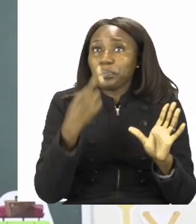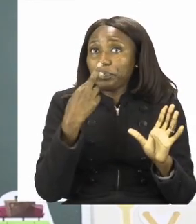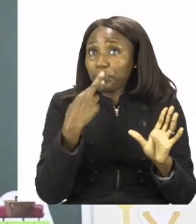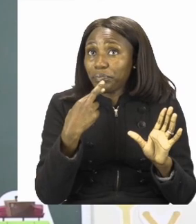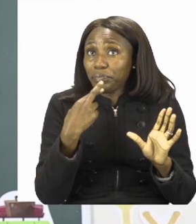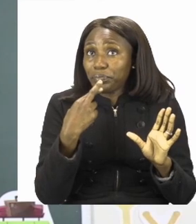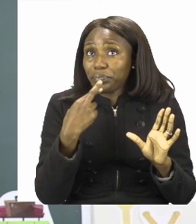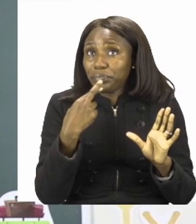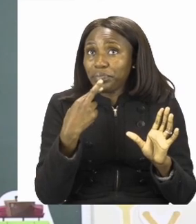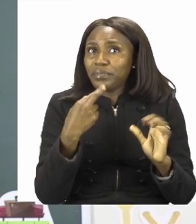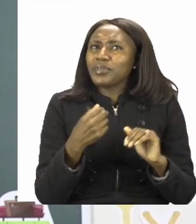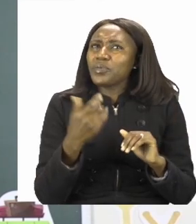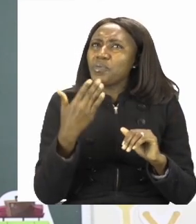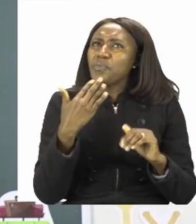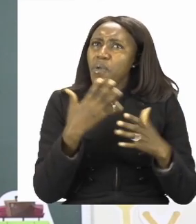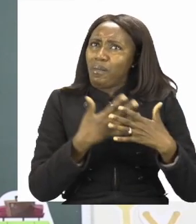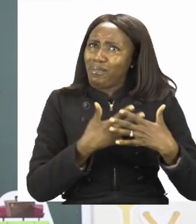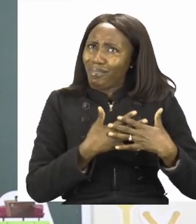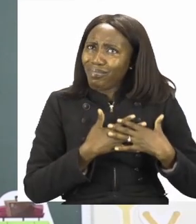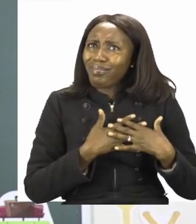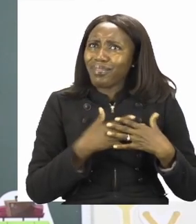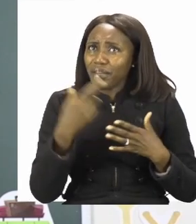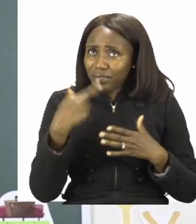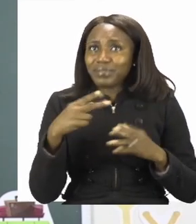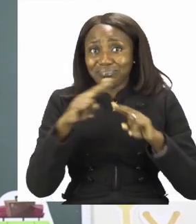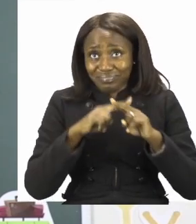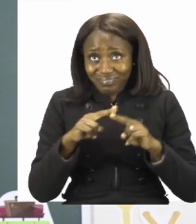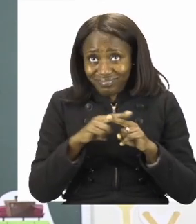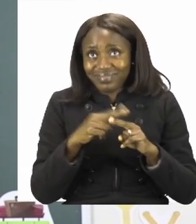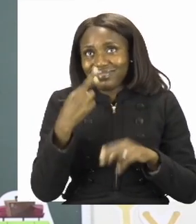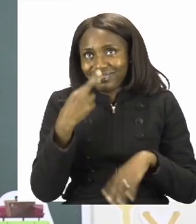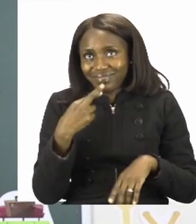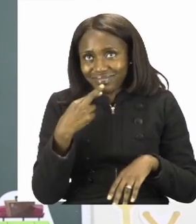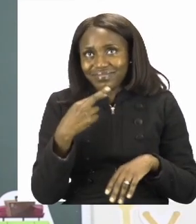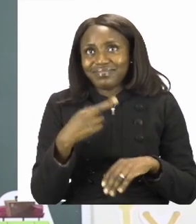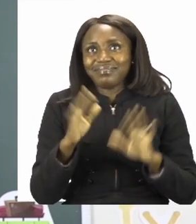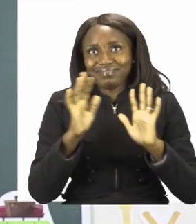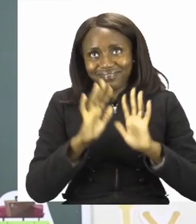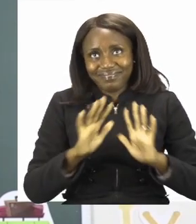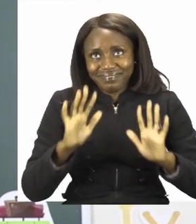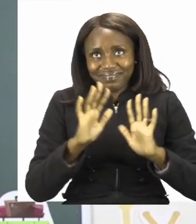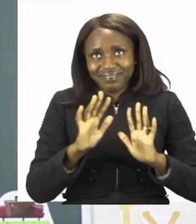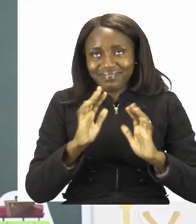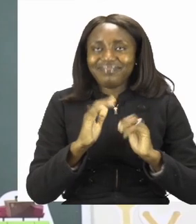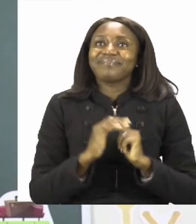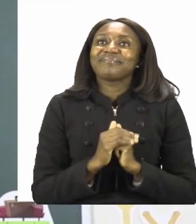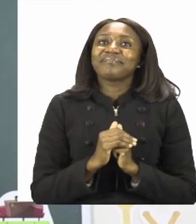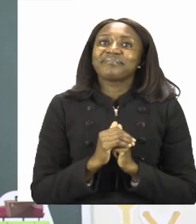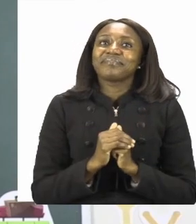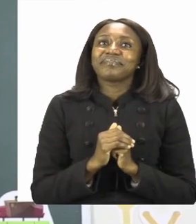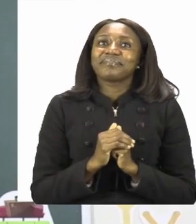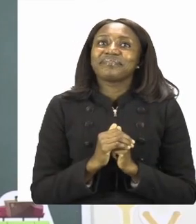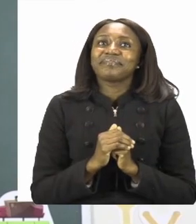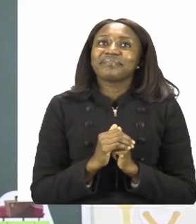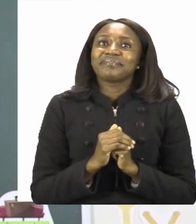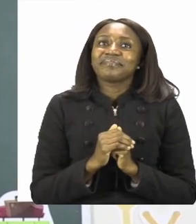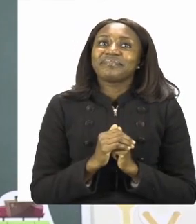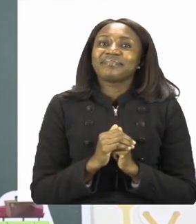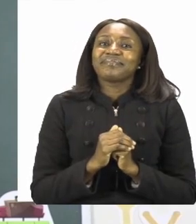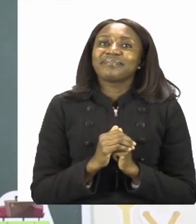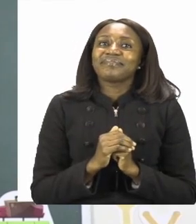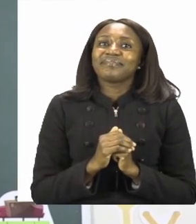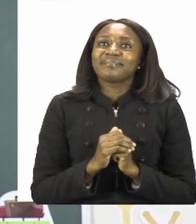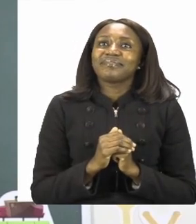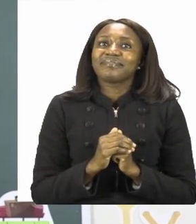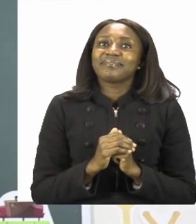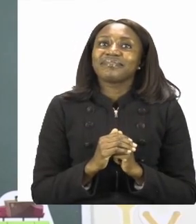For those of you who like red, you can use the red colour to colour your three pictures. We